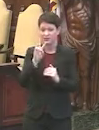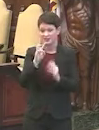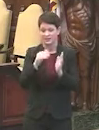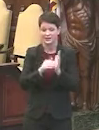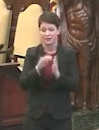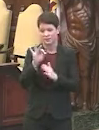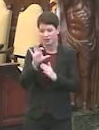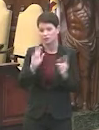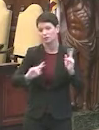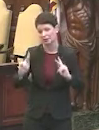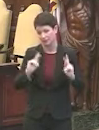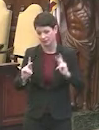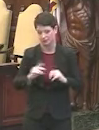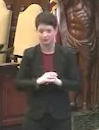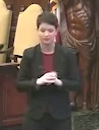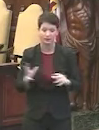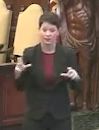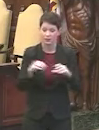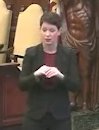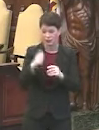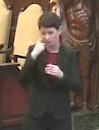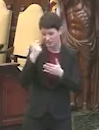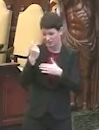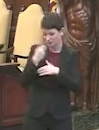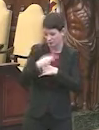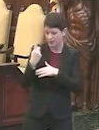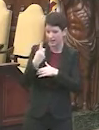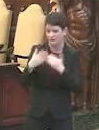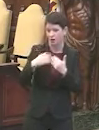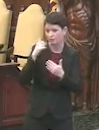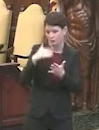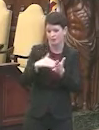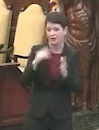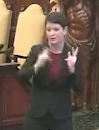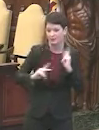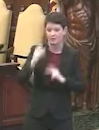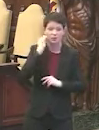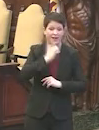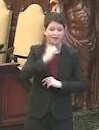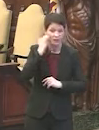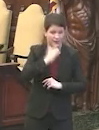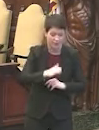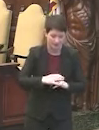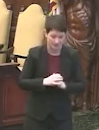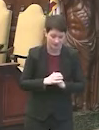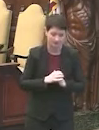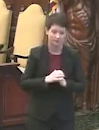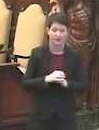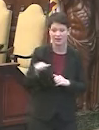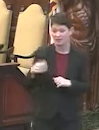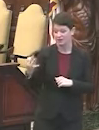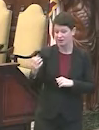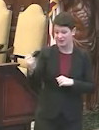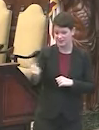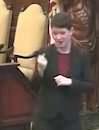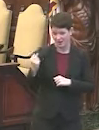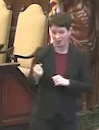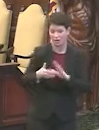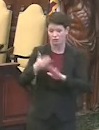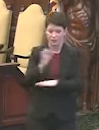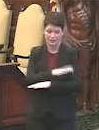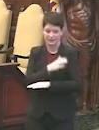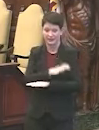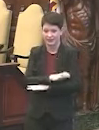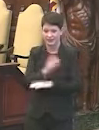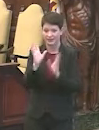,900 people, including in the last couple of days, nearly 1,000 people per day. This Friday and Saturday, we'll be running clinics